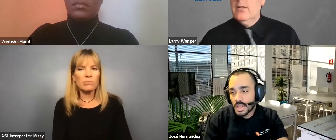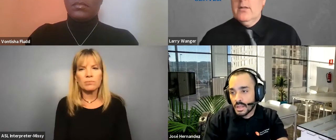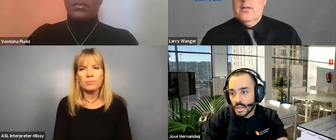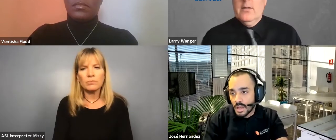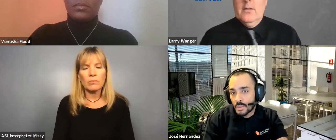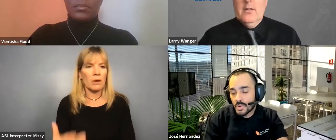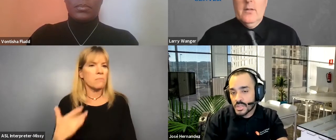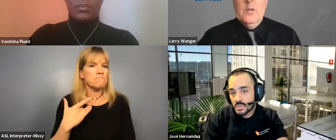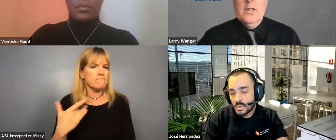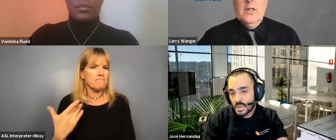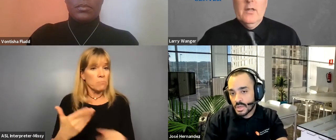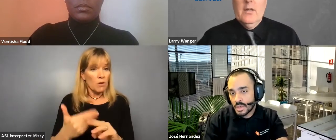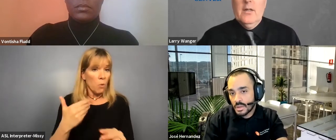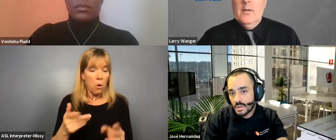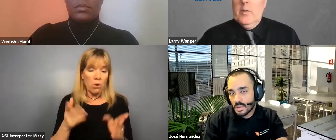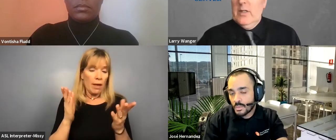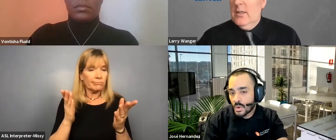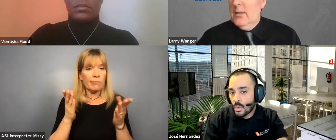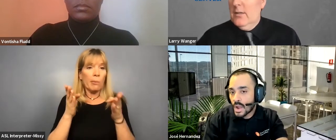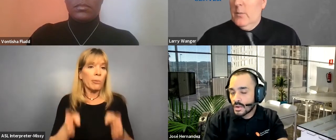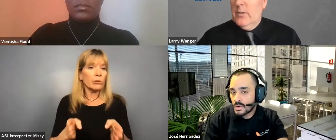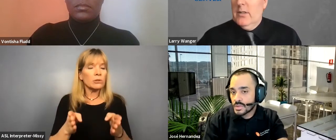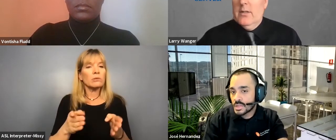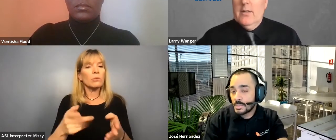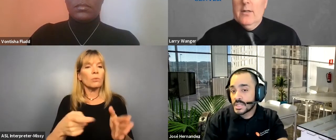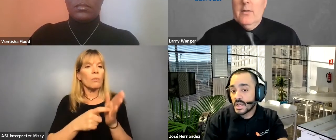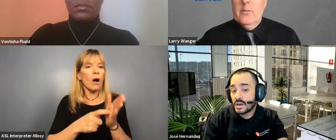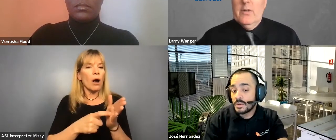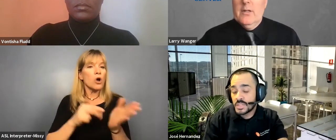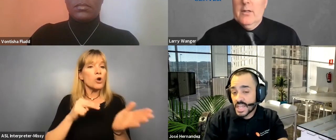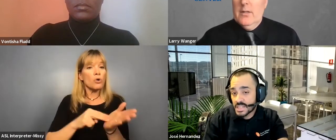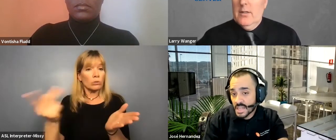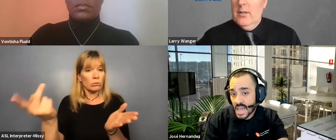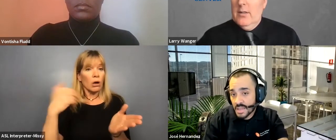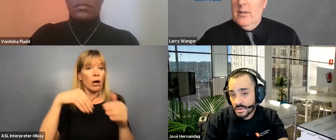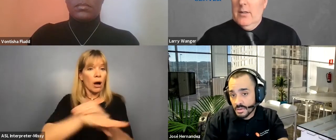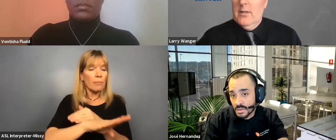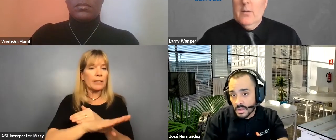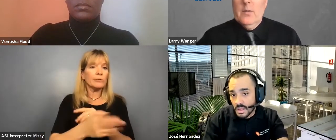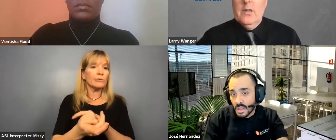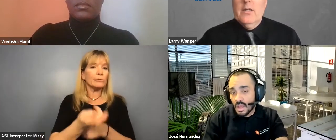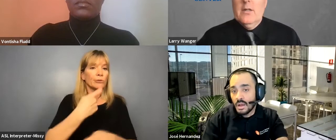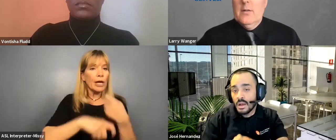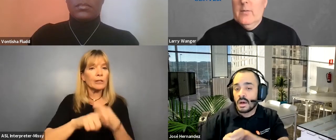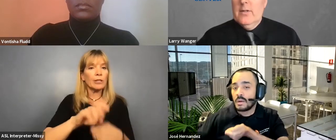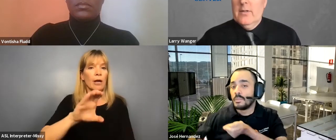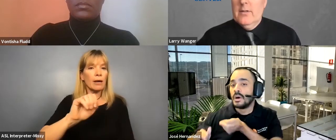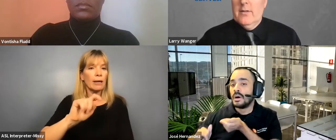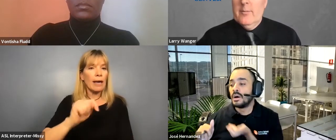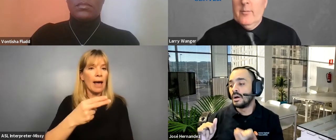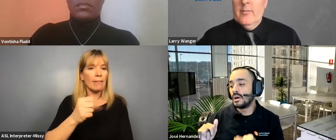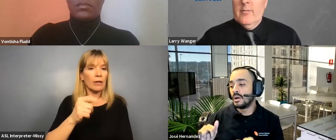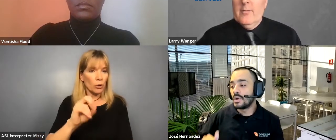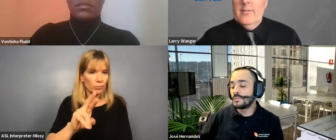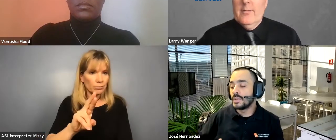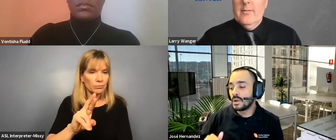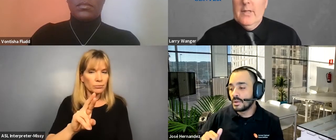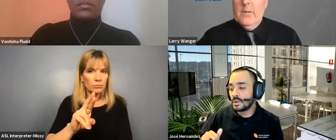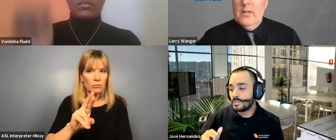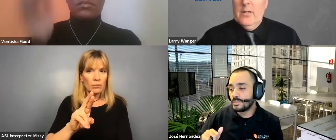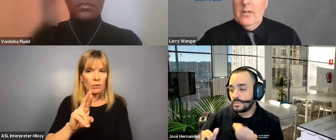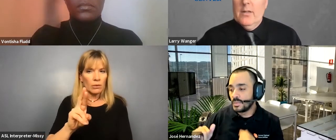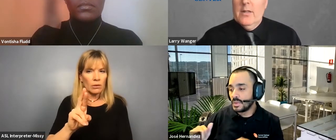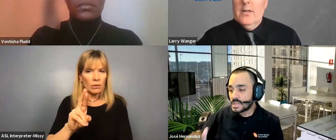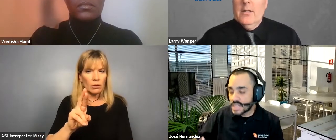normally a person would require a nurse to come in to help change a catheter. Um, with